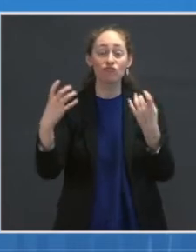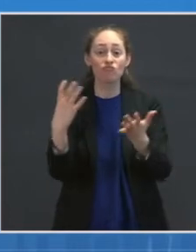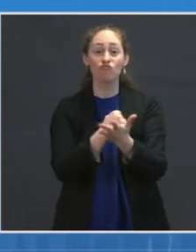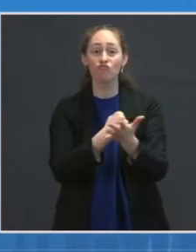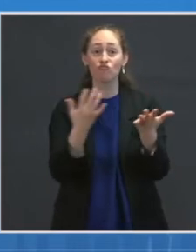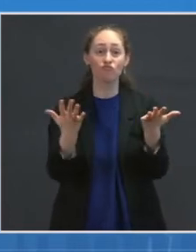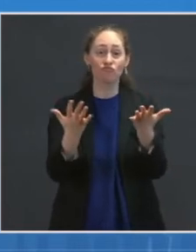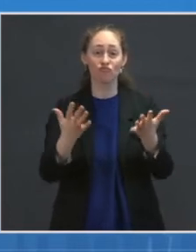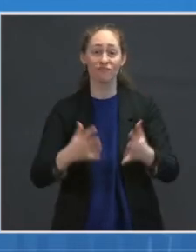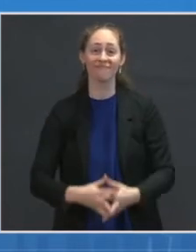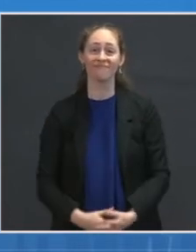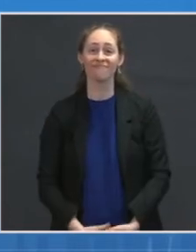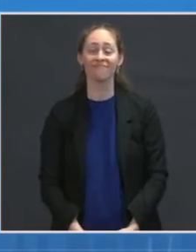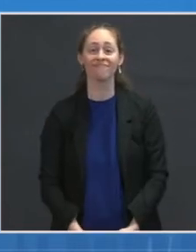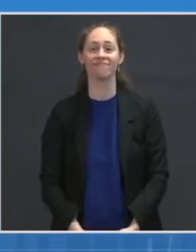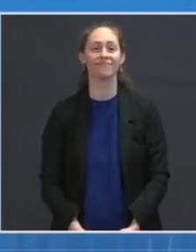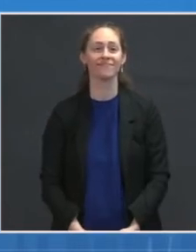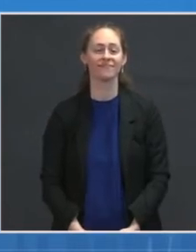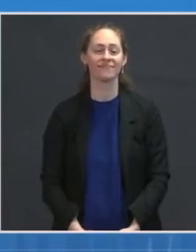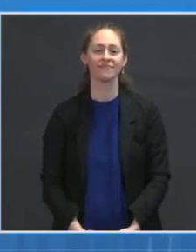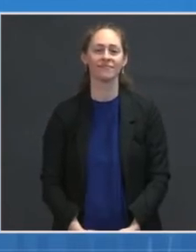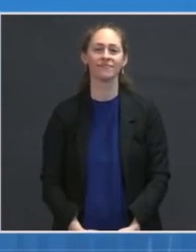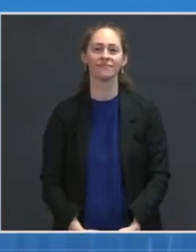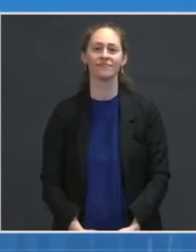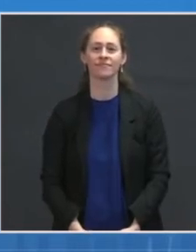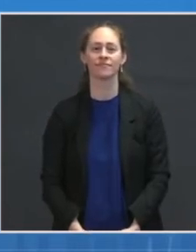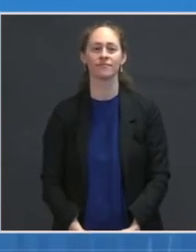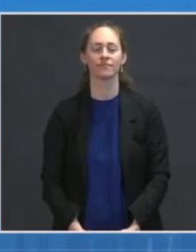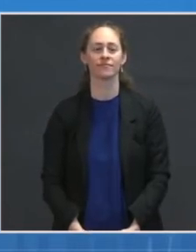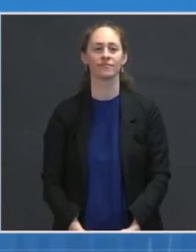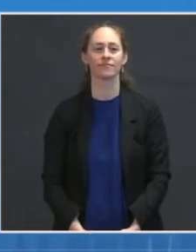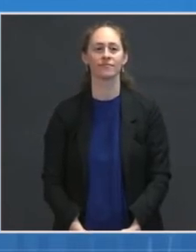All right, first up, will have Jonathan Conant, Huffington Post.